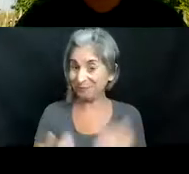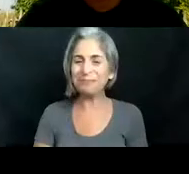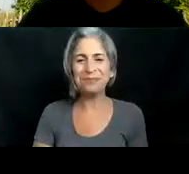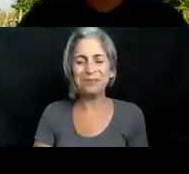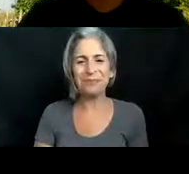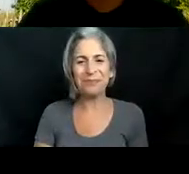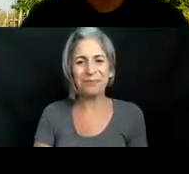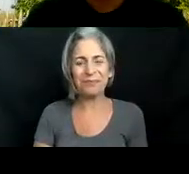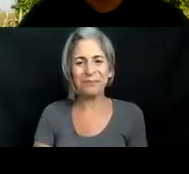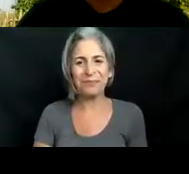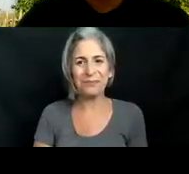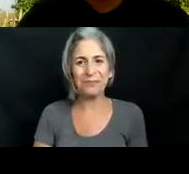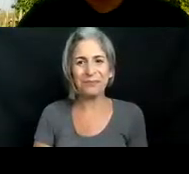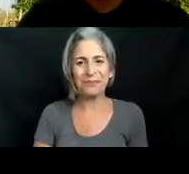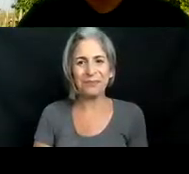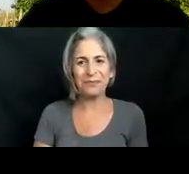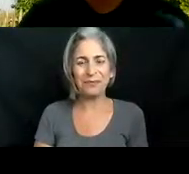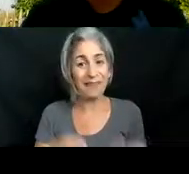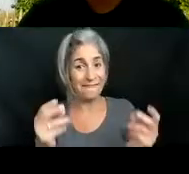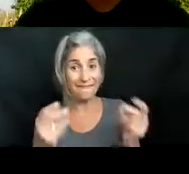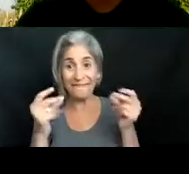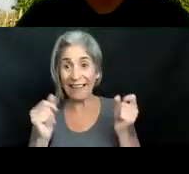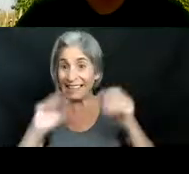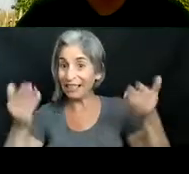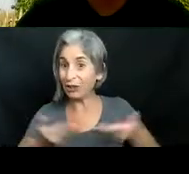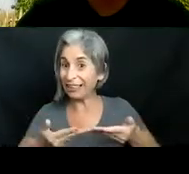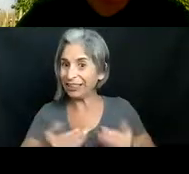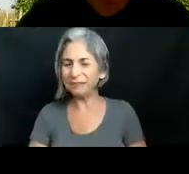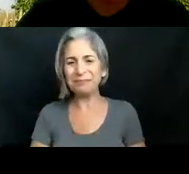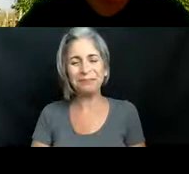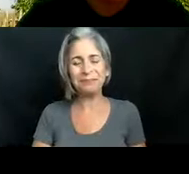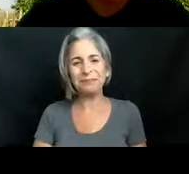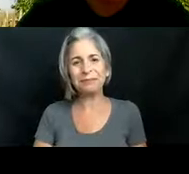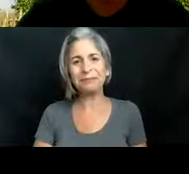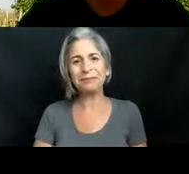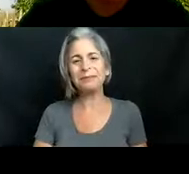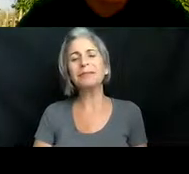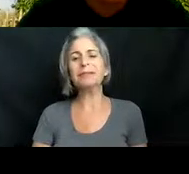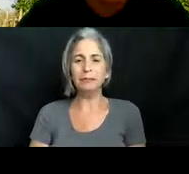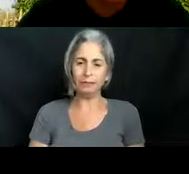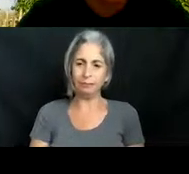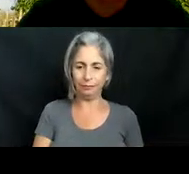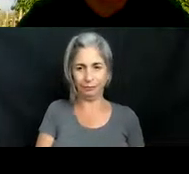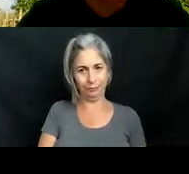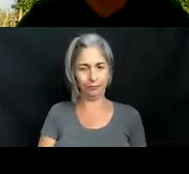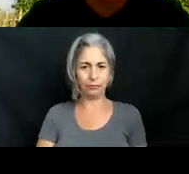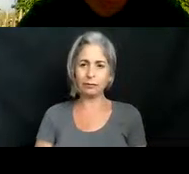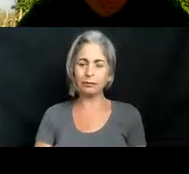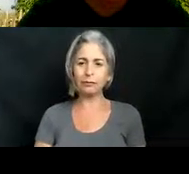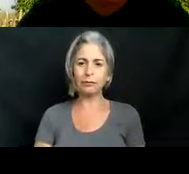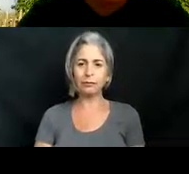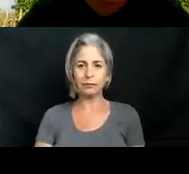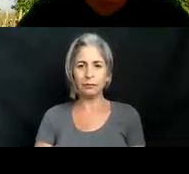go ahead and we'll do a quick uh quick introduction so oops i'm gonna make all of the